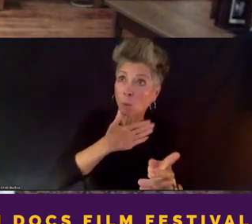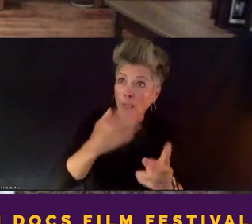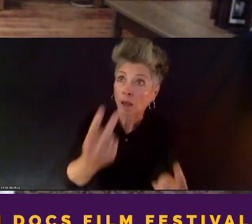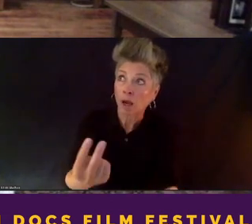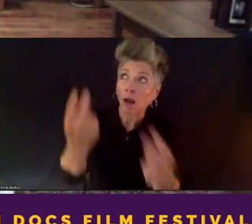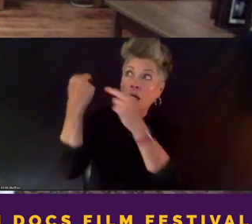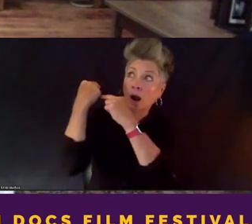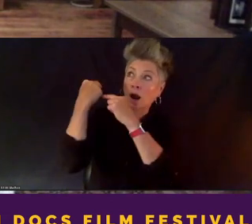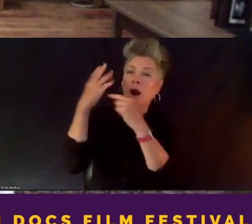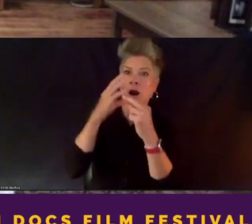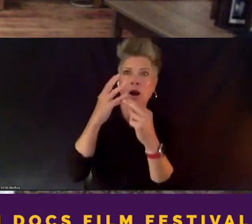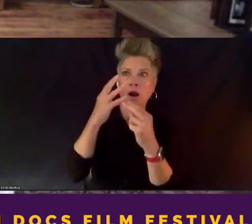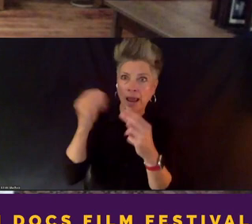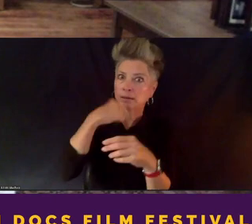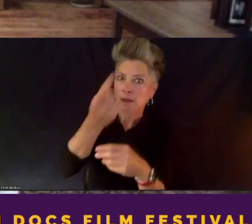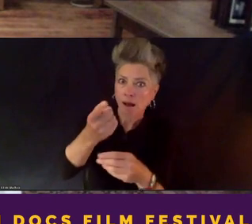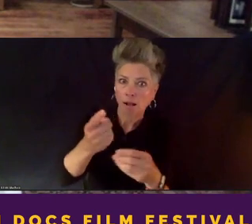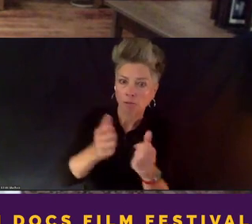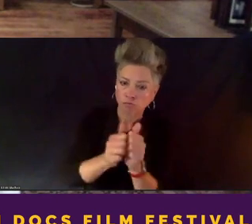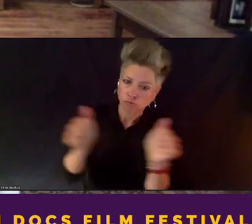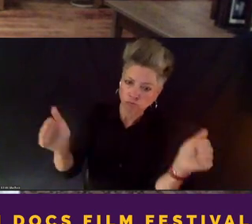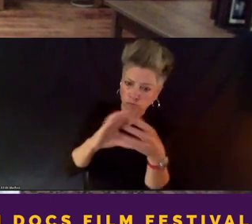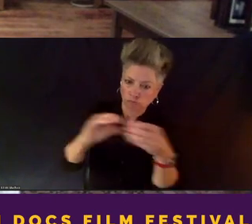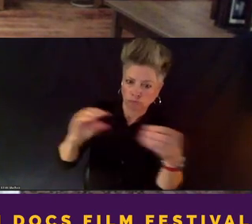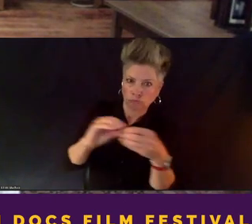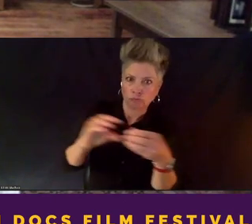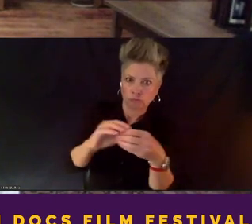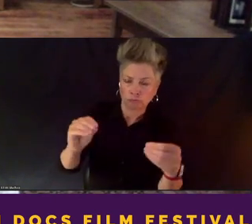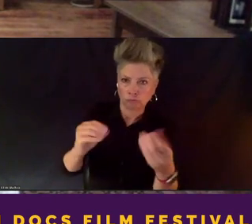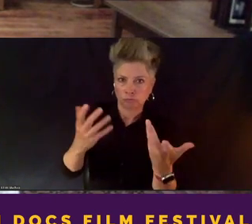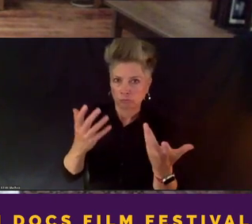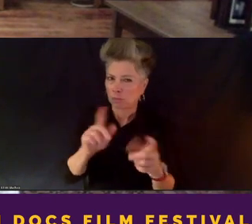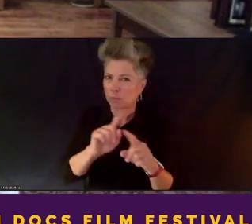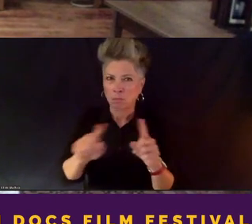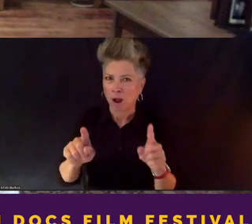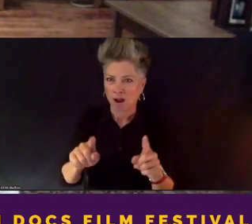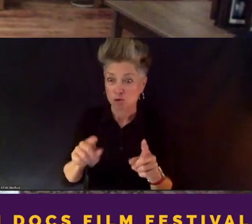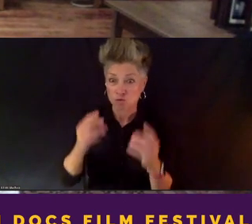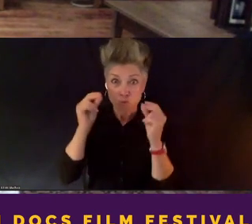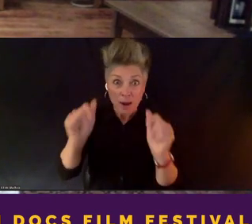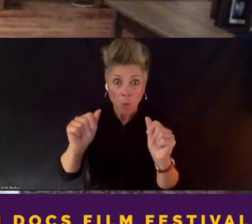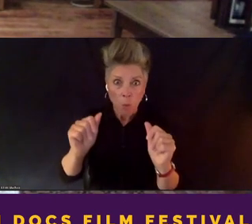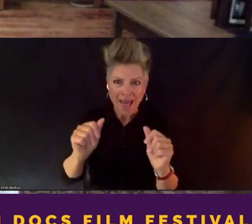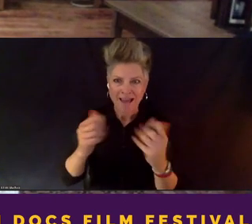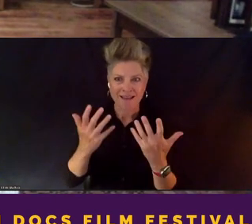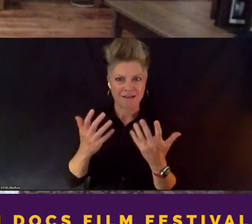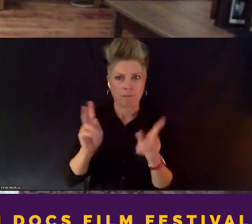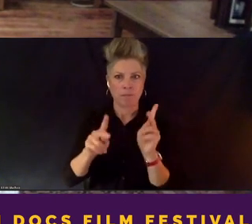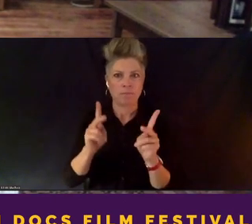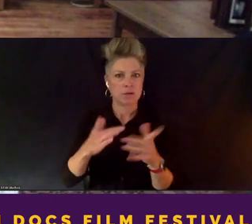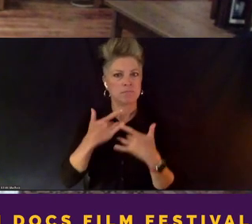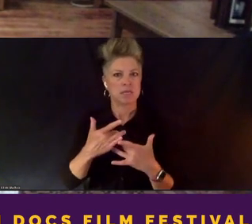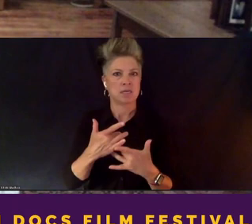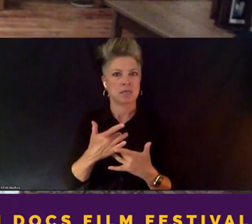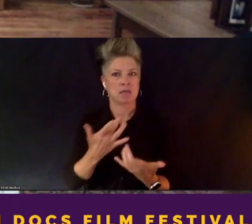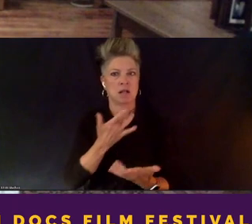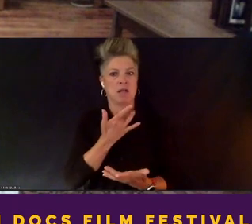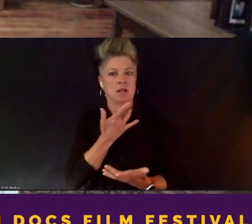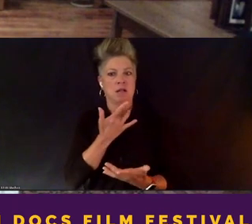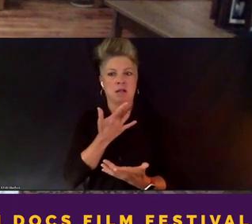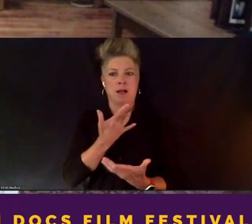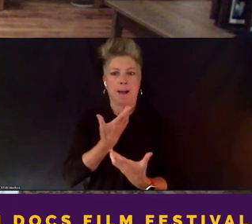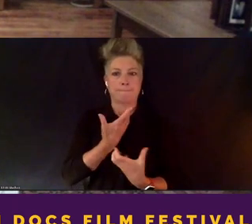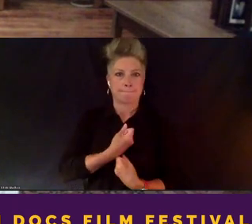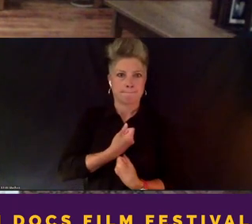before. And now I'm ready to. So it's balancing those two. And as you said, in the middle of all of this